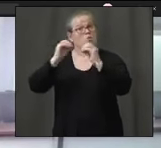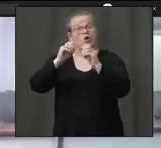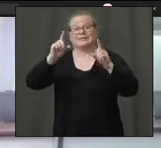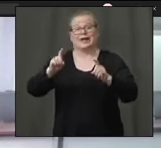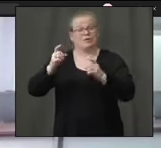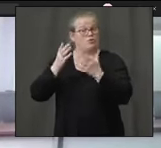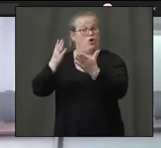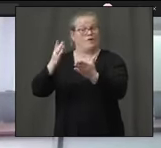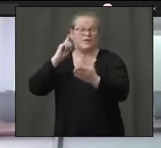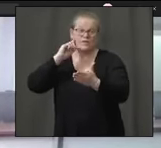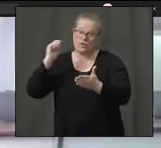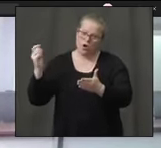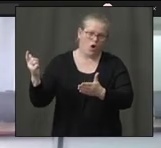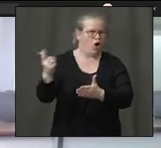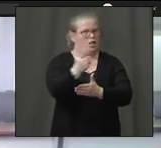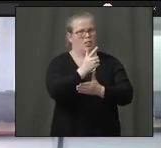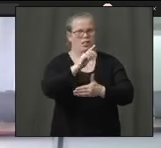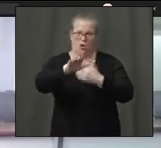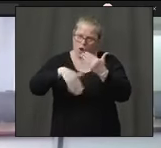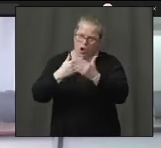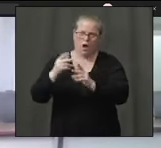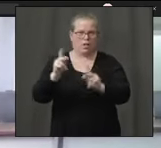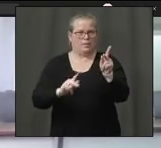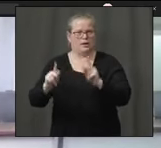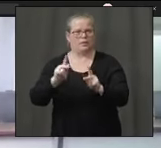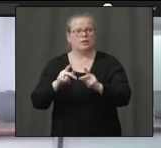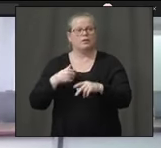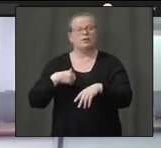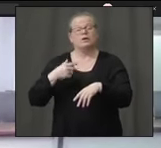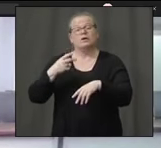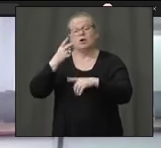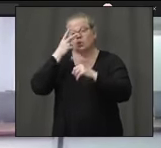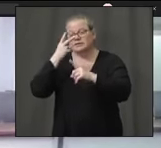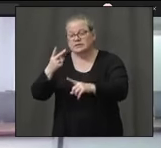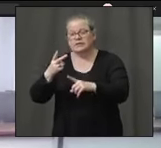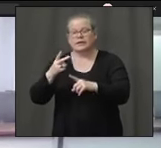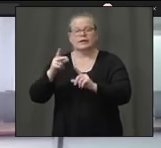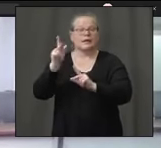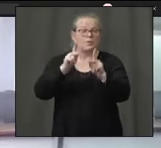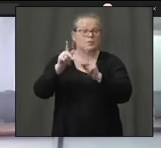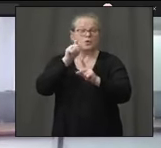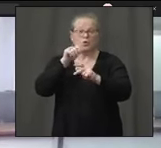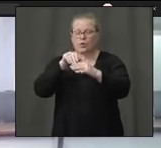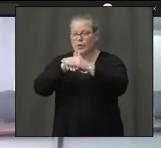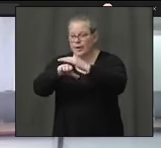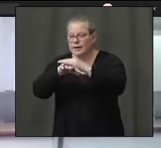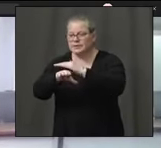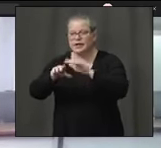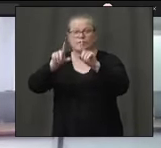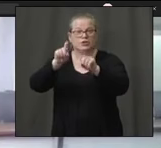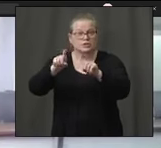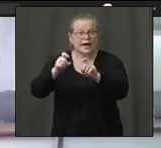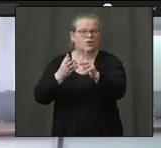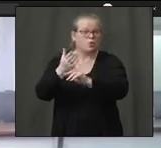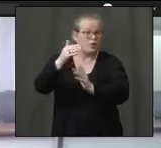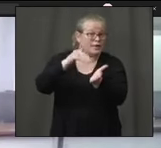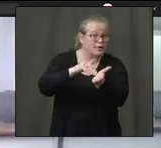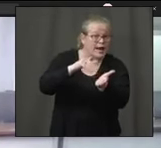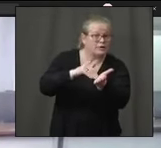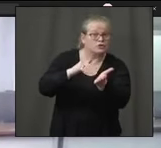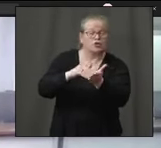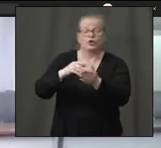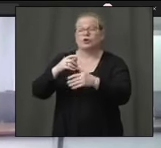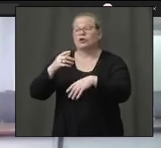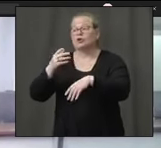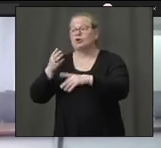seen preliminarily within HHC is that those who've been able to access testing through our clinical command center or through their own physician, there hasn't been